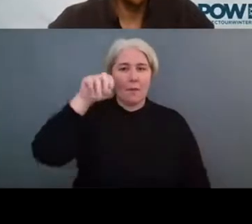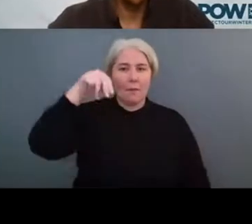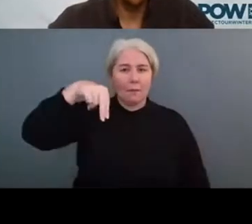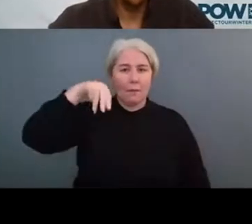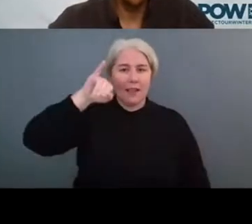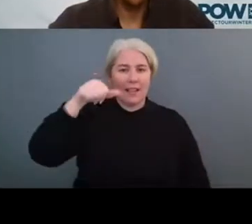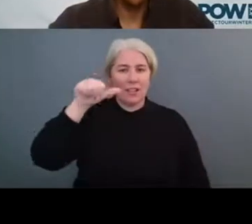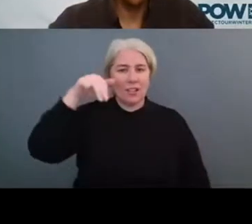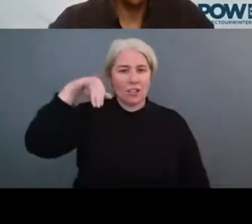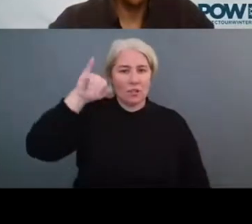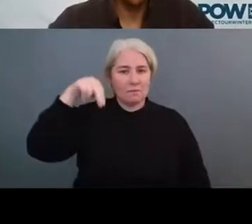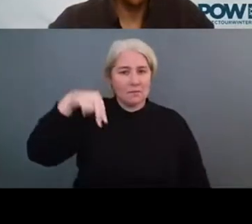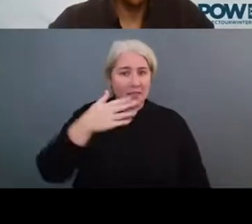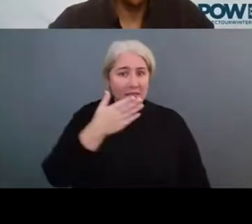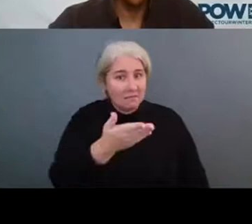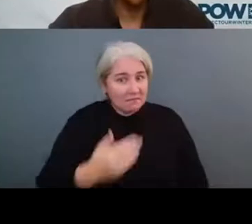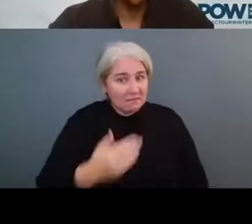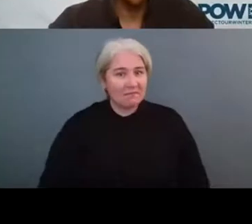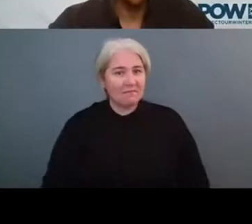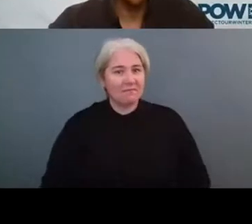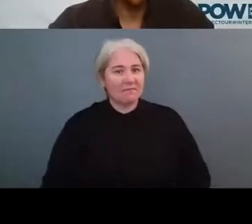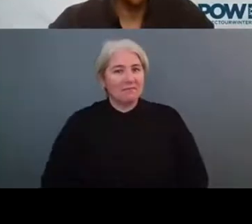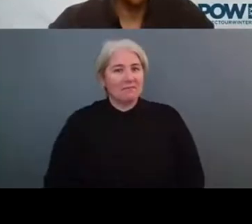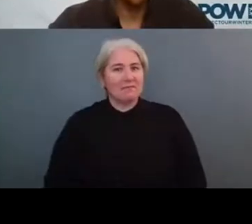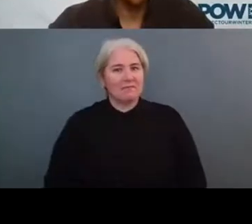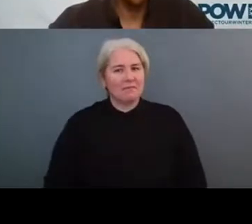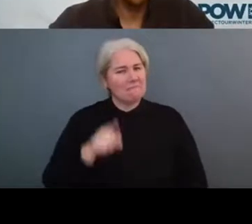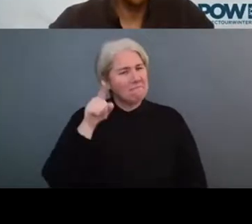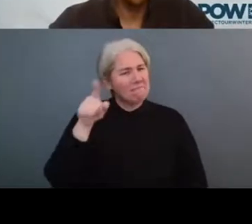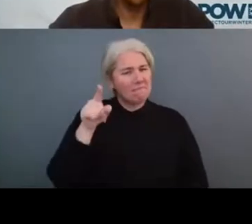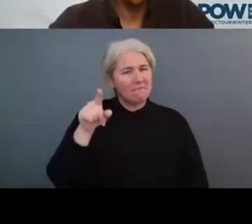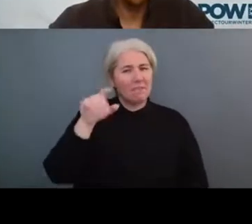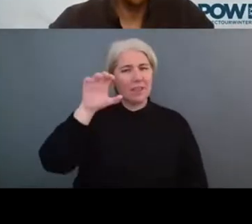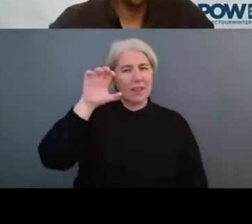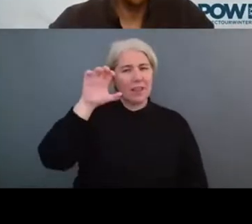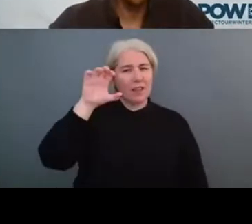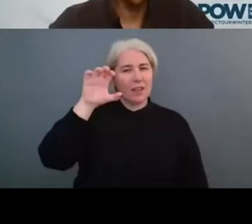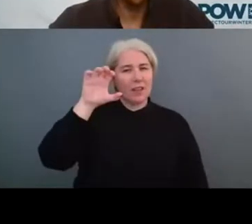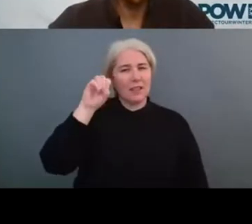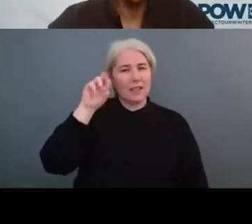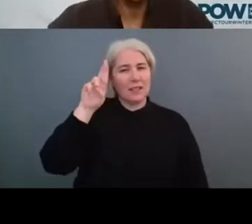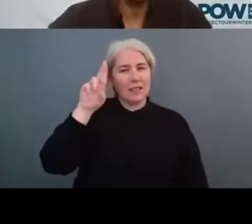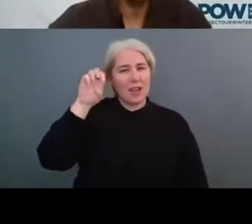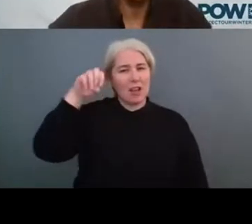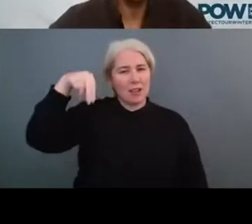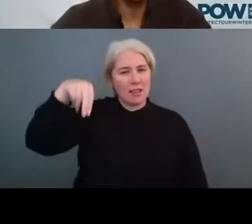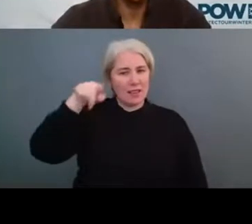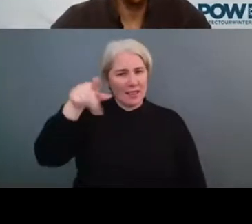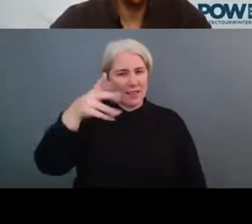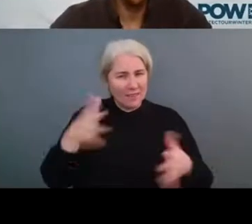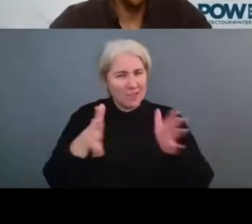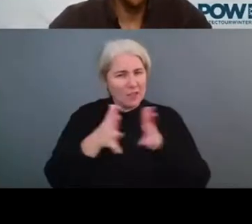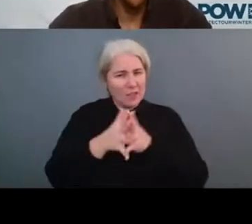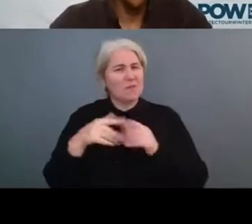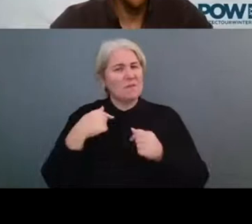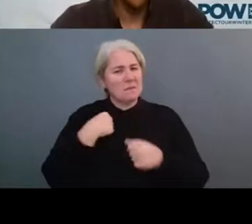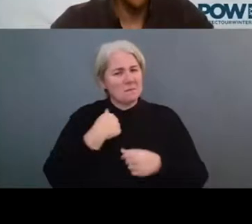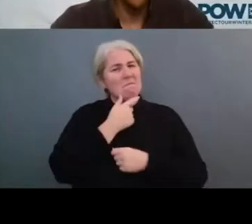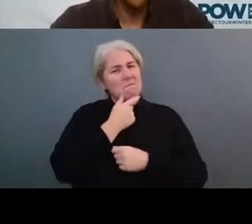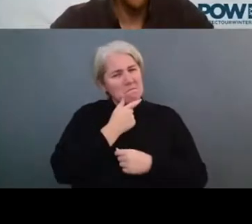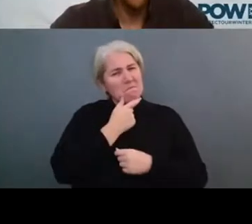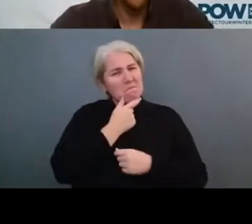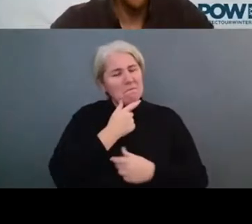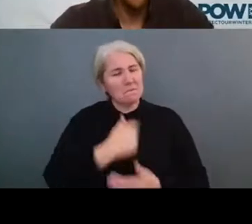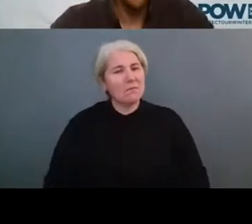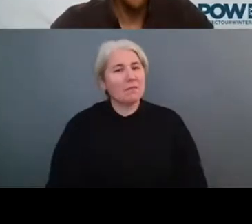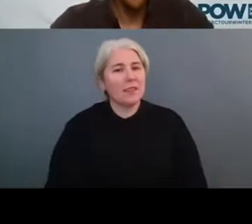Yeah, this is very interesting, what Søren just brought in terms of ideas. One of the things that I think